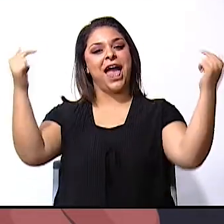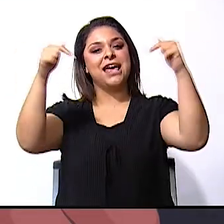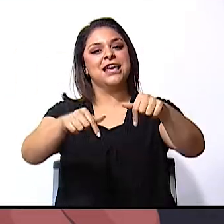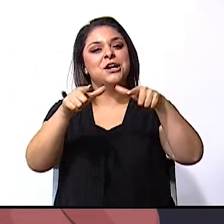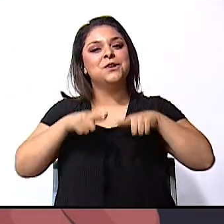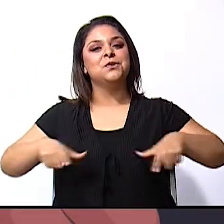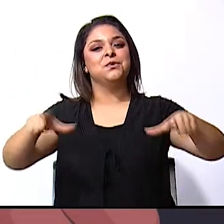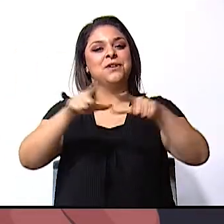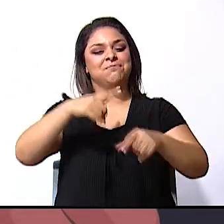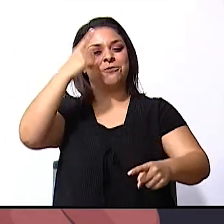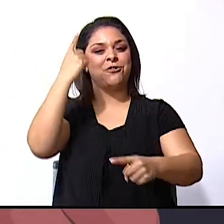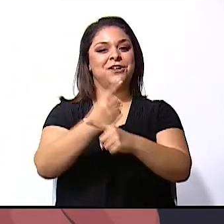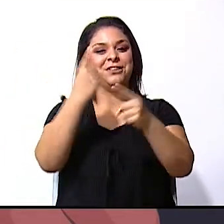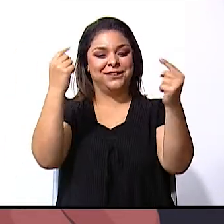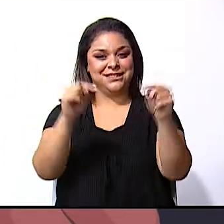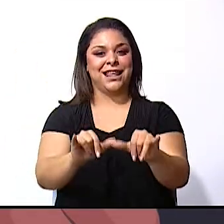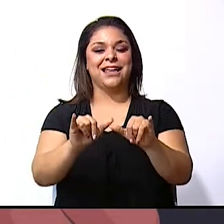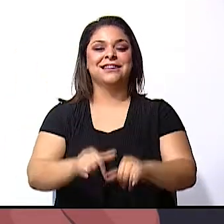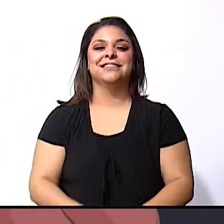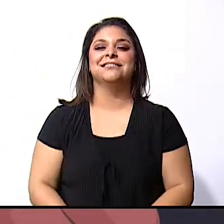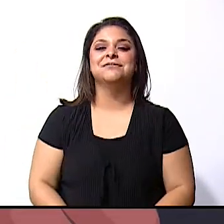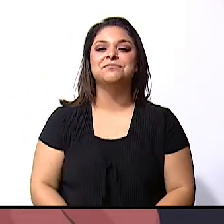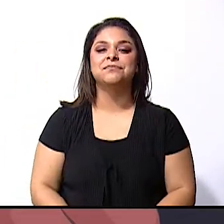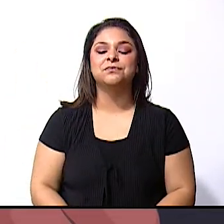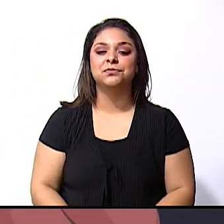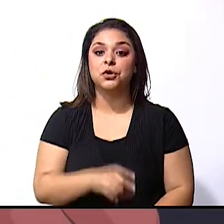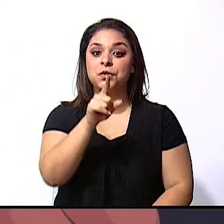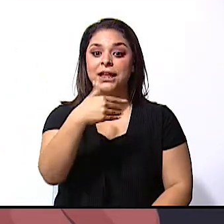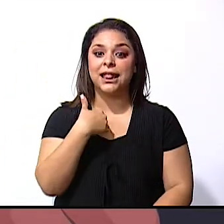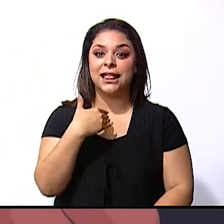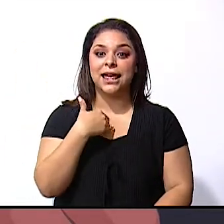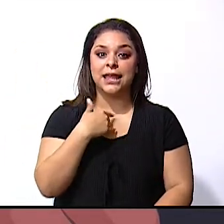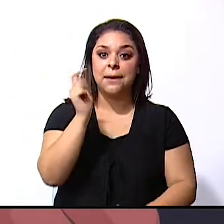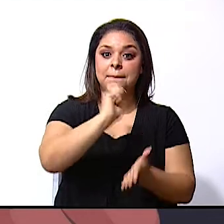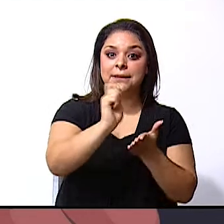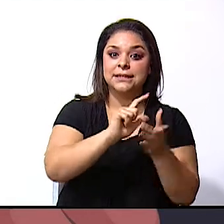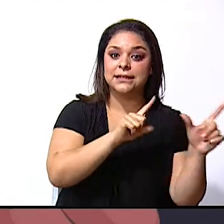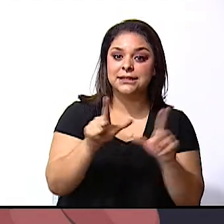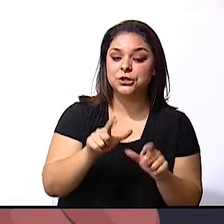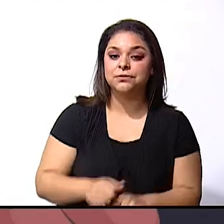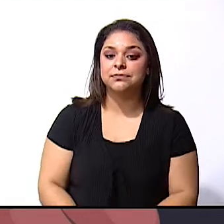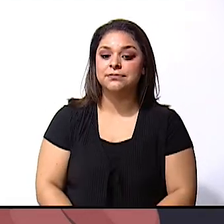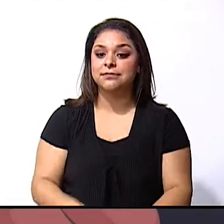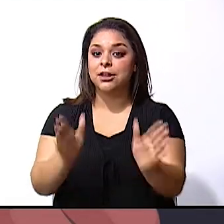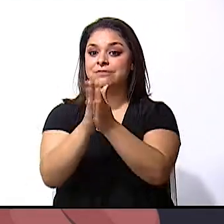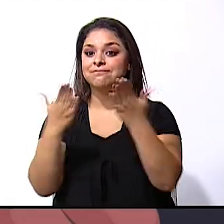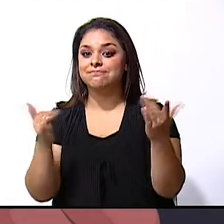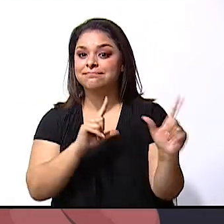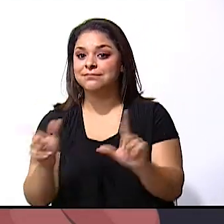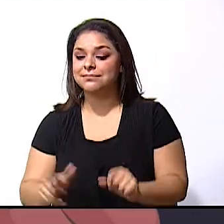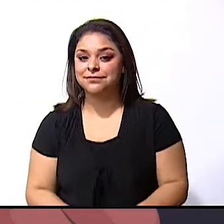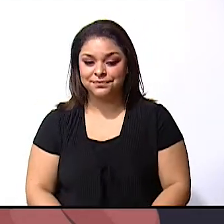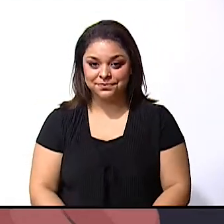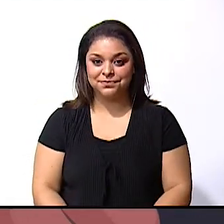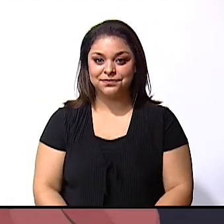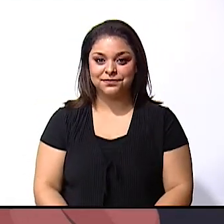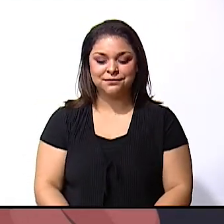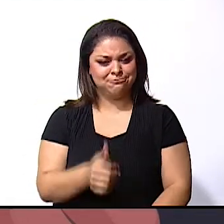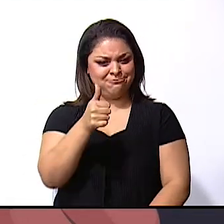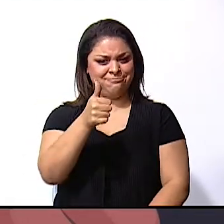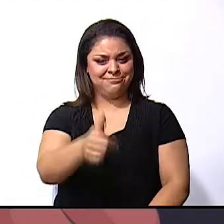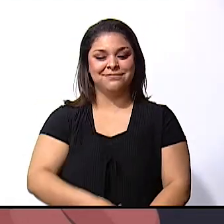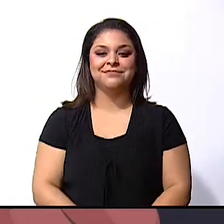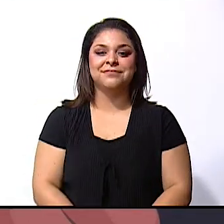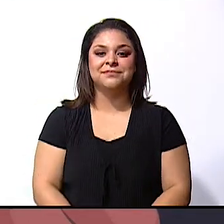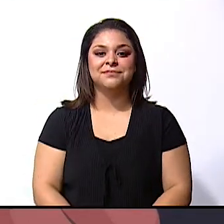place to be do you have your pencil ready and your notebook ready that's awesome